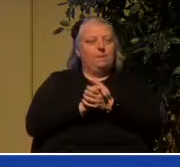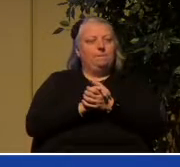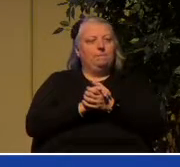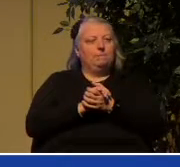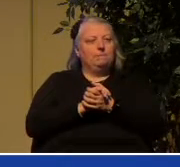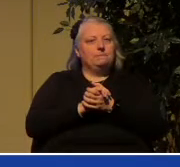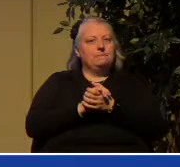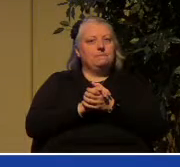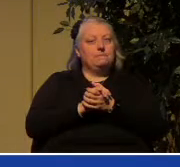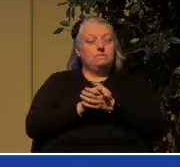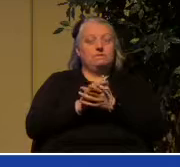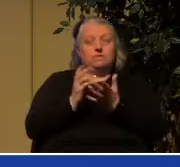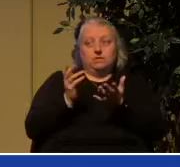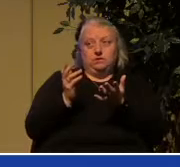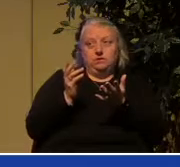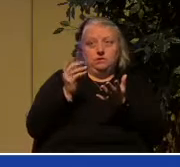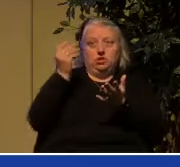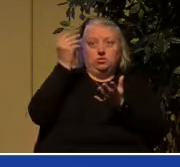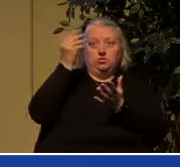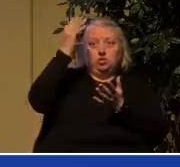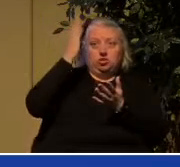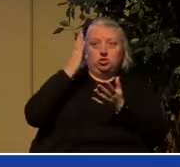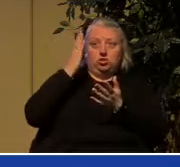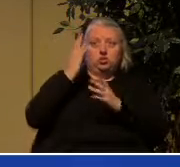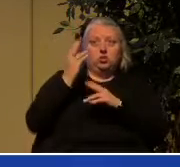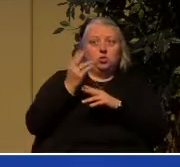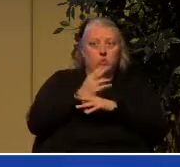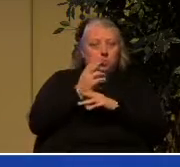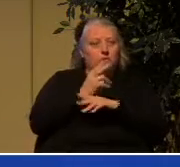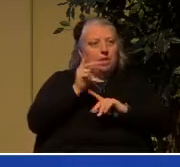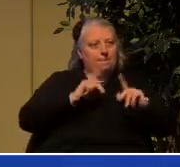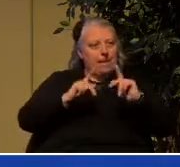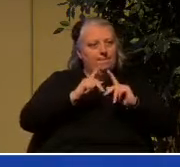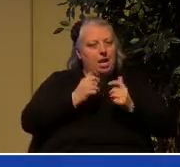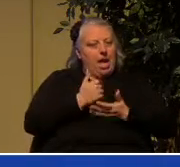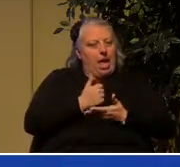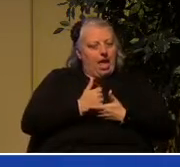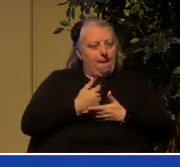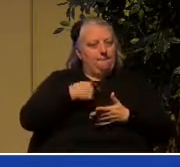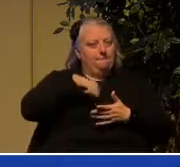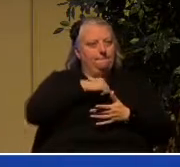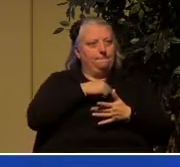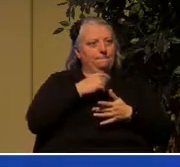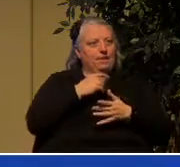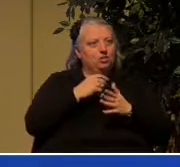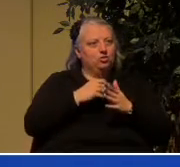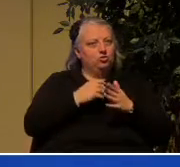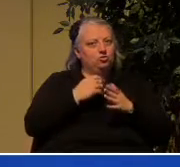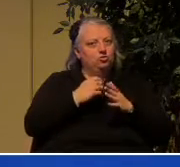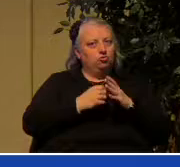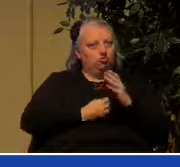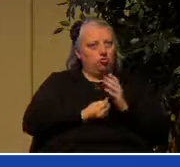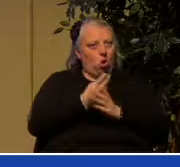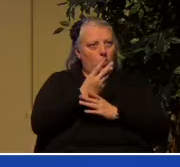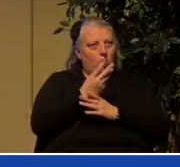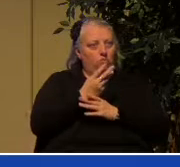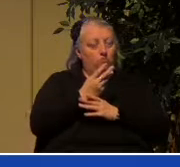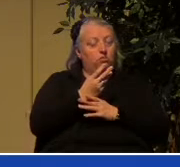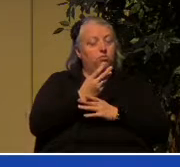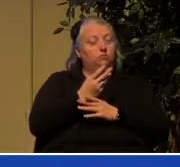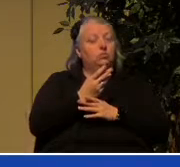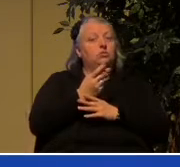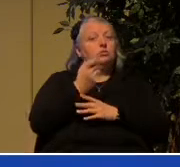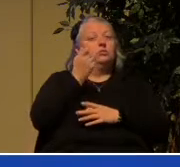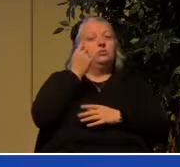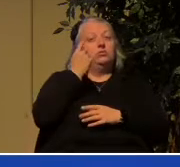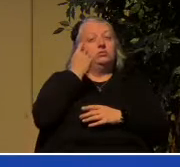much as God uses people to help us grow the ultimate responsibility for our